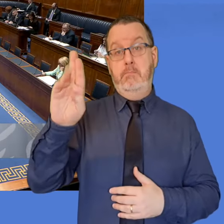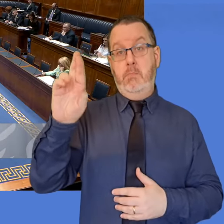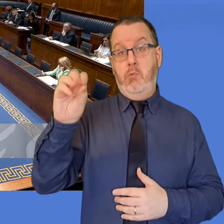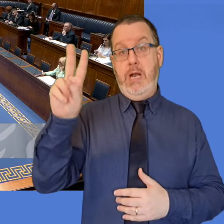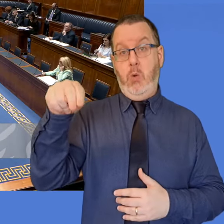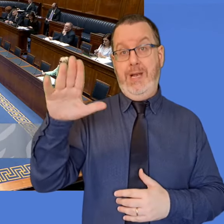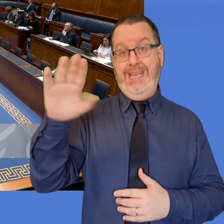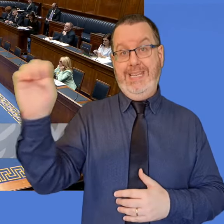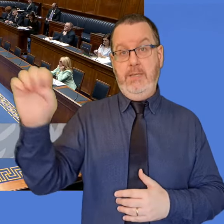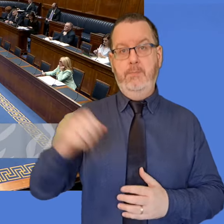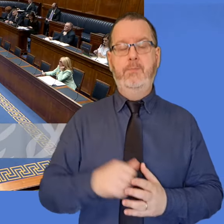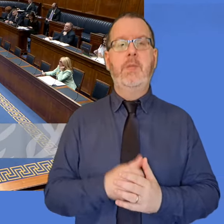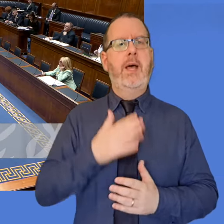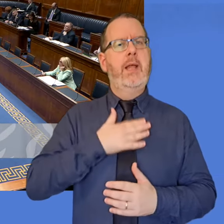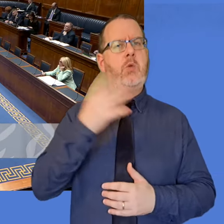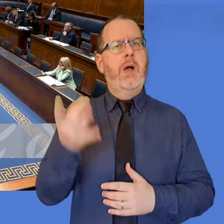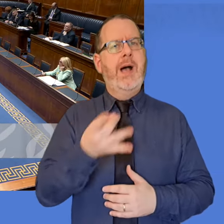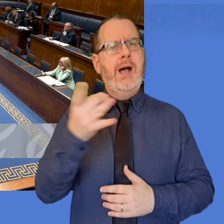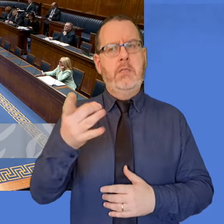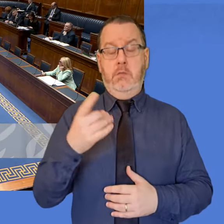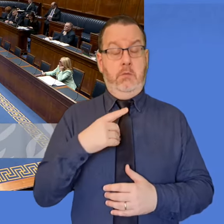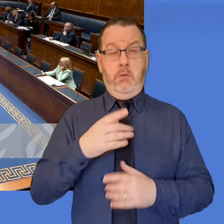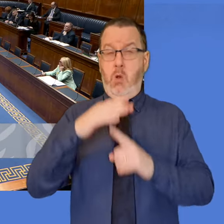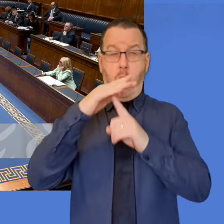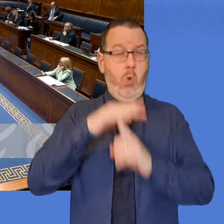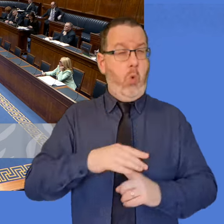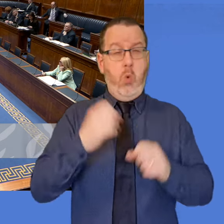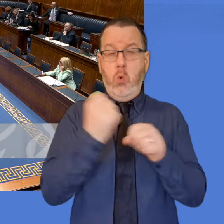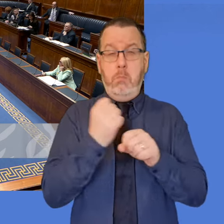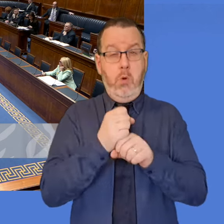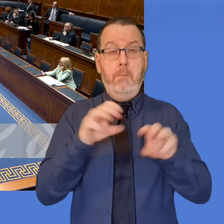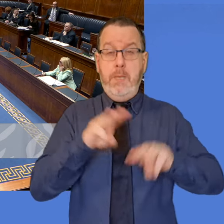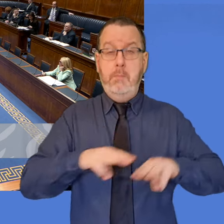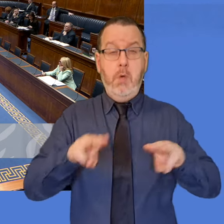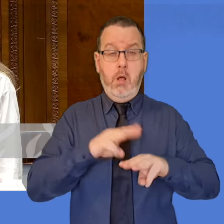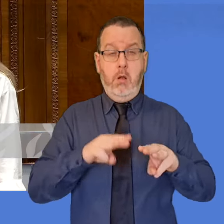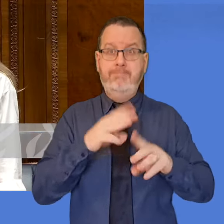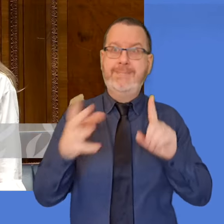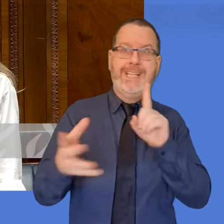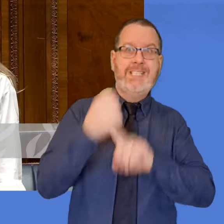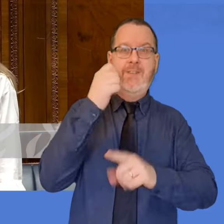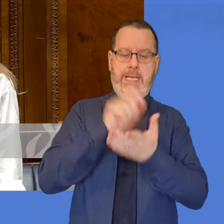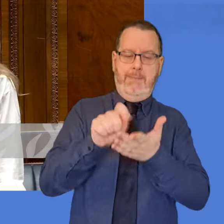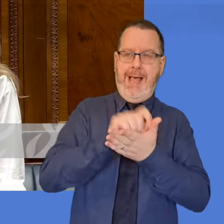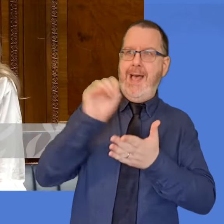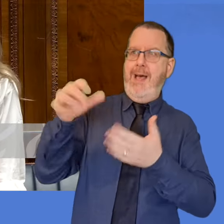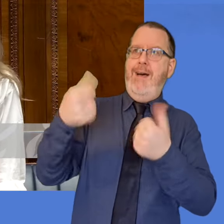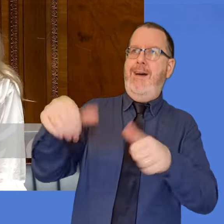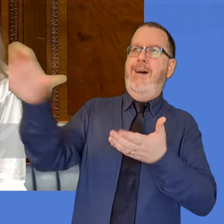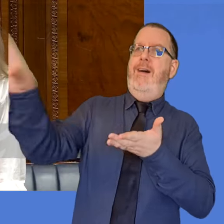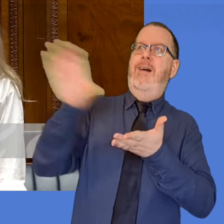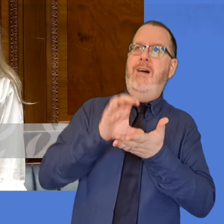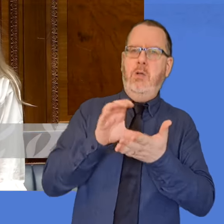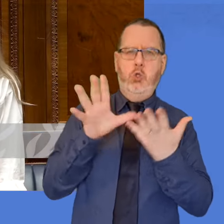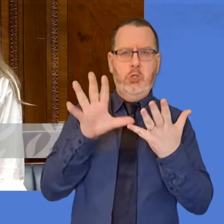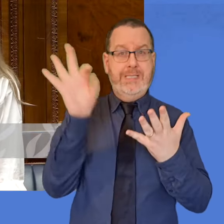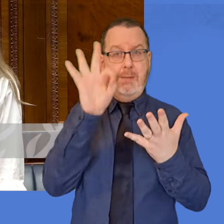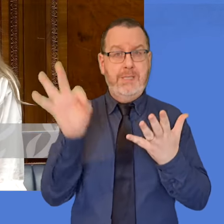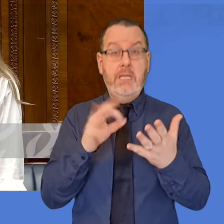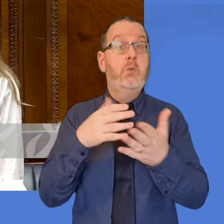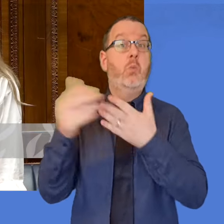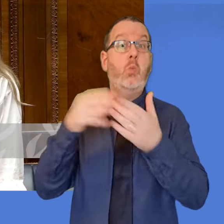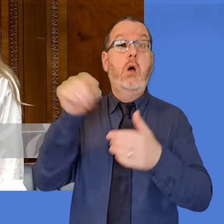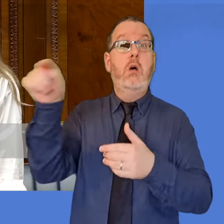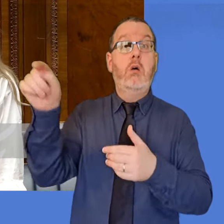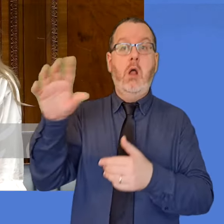Mr. Speaker, to the minister, would ask, in light of the shockingly low 10% success rate of applicants to